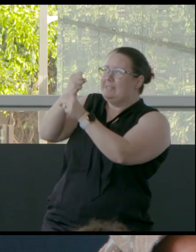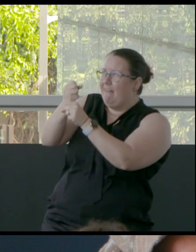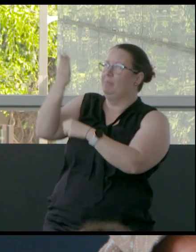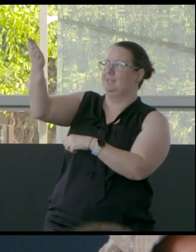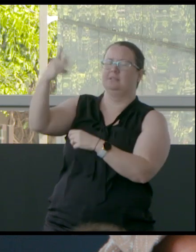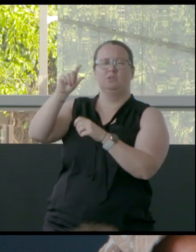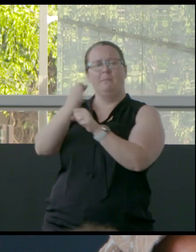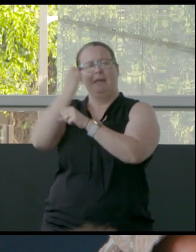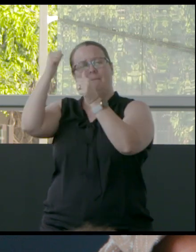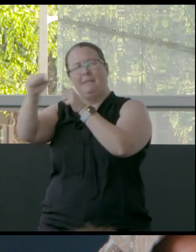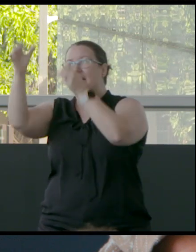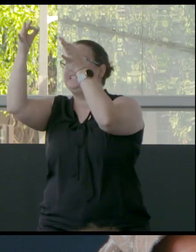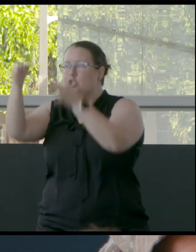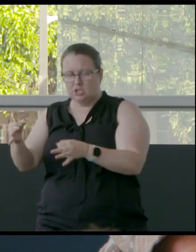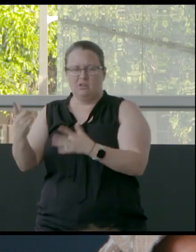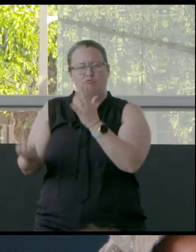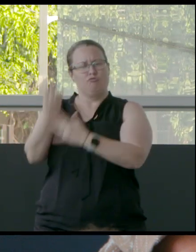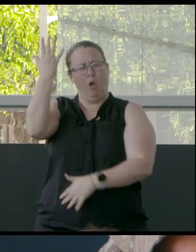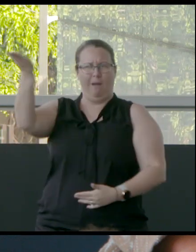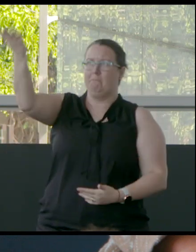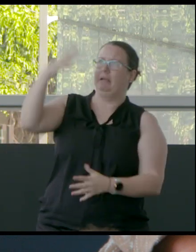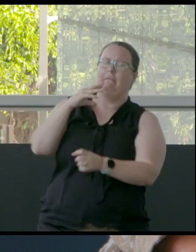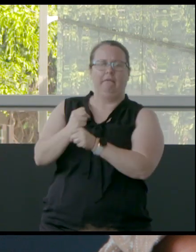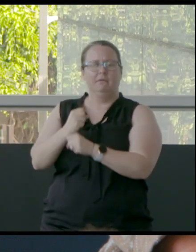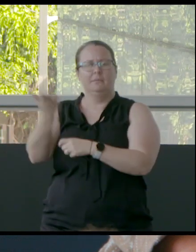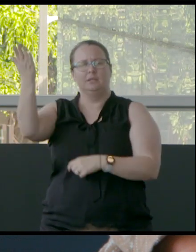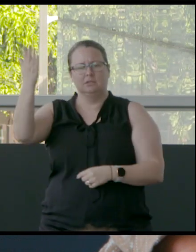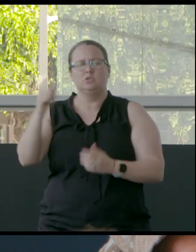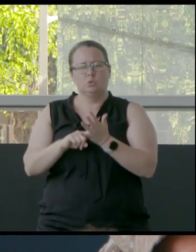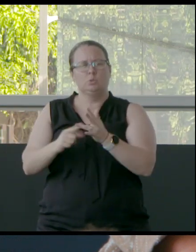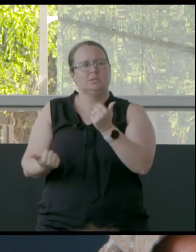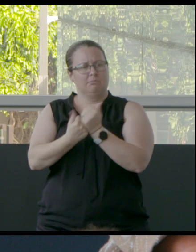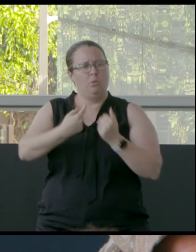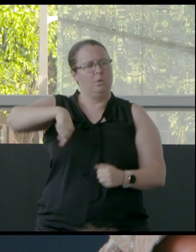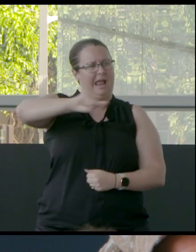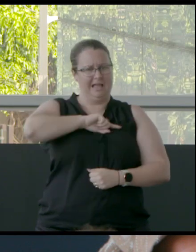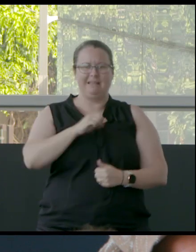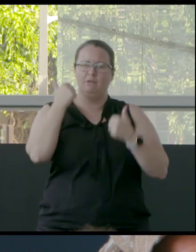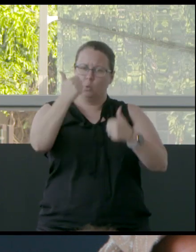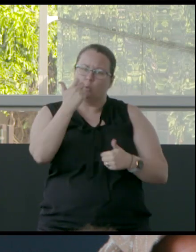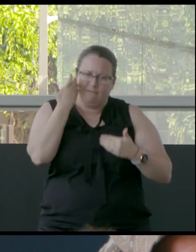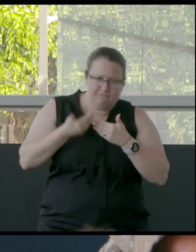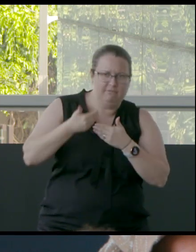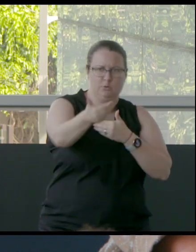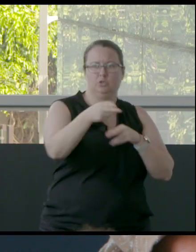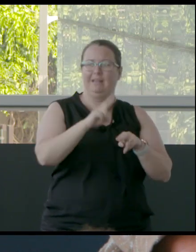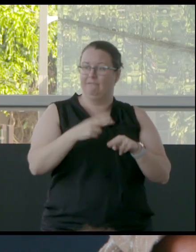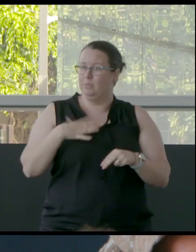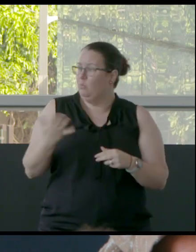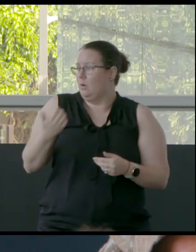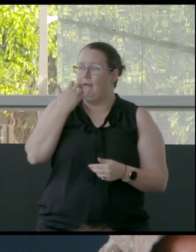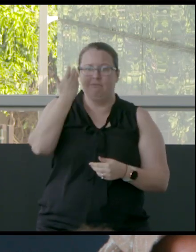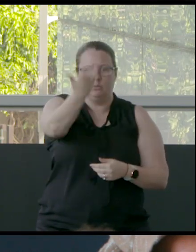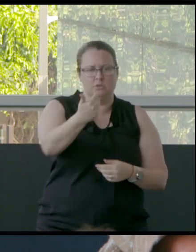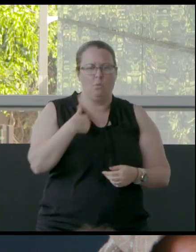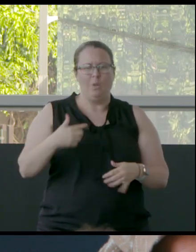-making, grown-up decisions that can support us to be sustainable if we choose to live in that way. We don't want